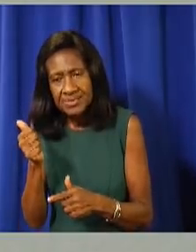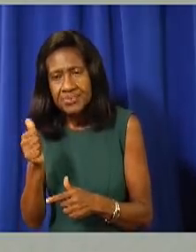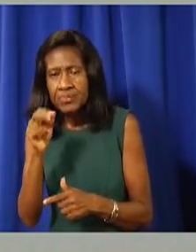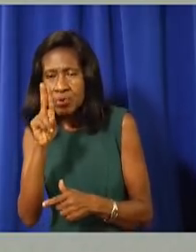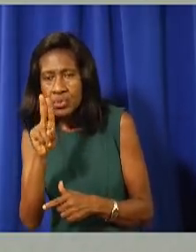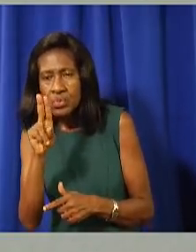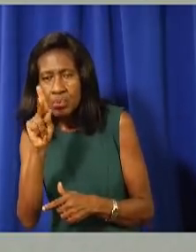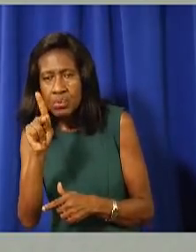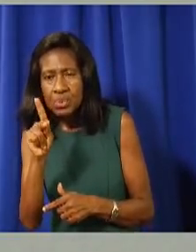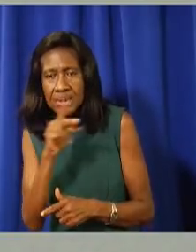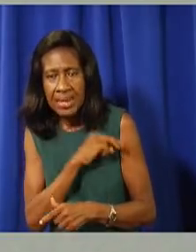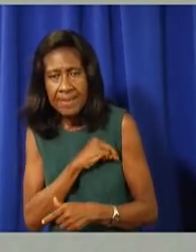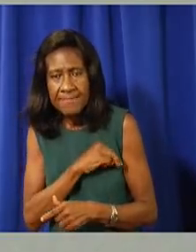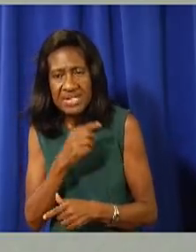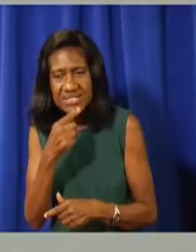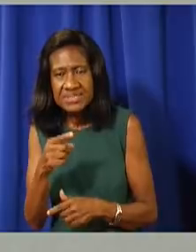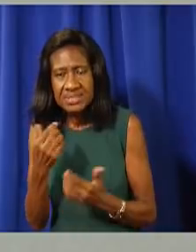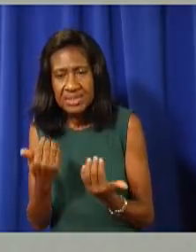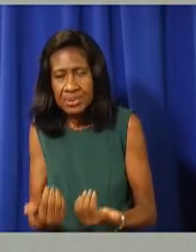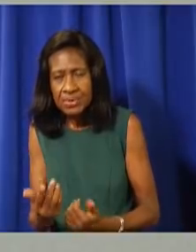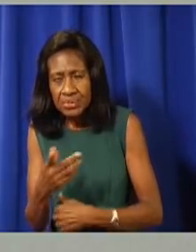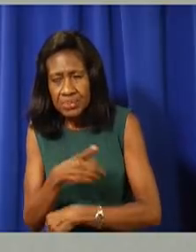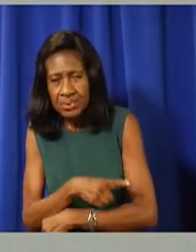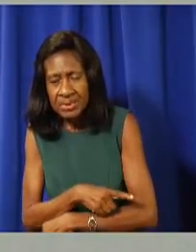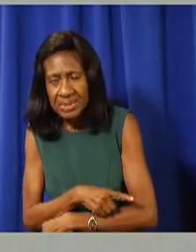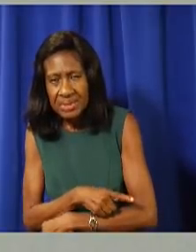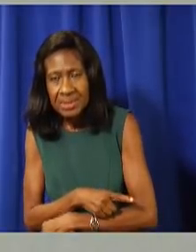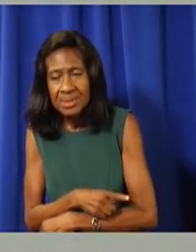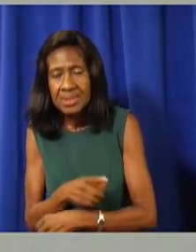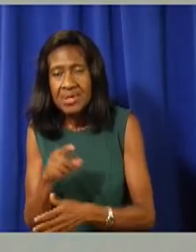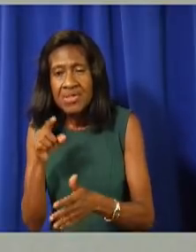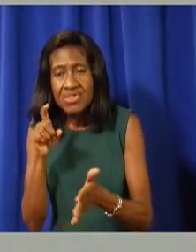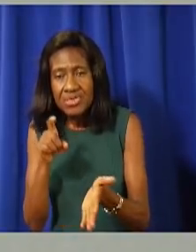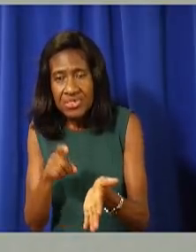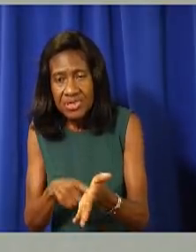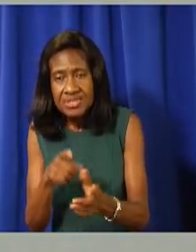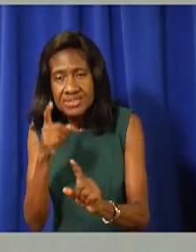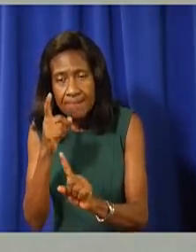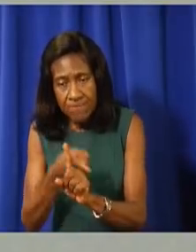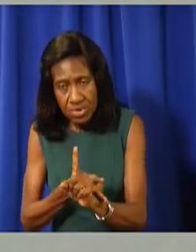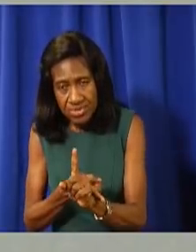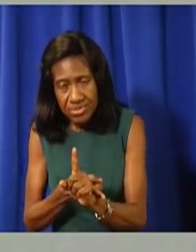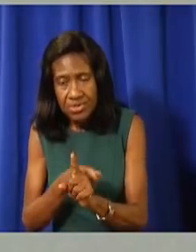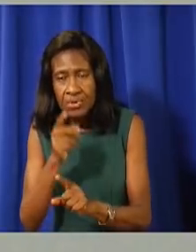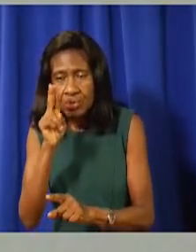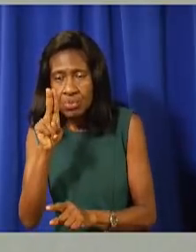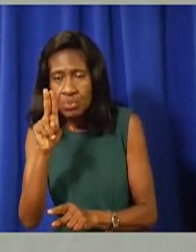that boosters will be rolled out in the UK this month. So, it is, this is imminent.